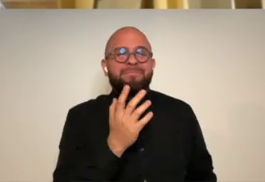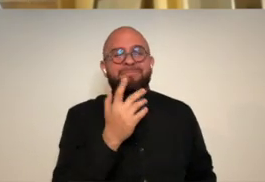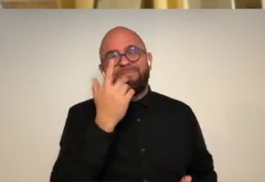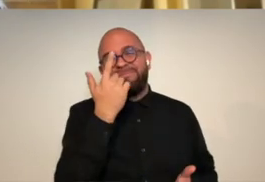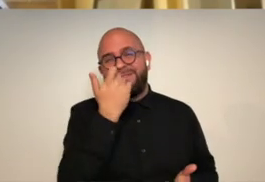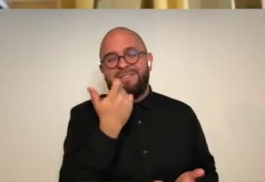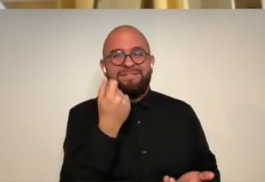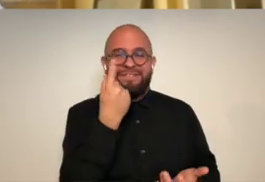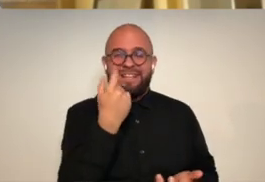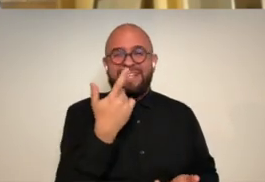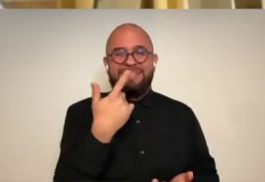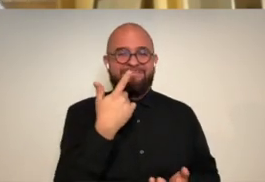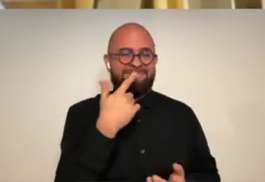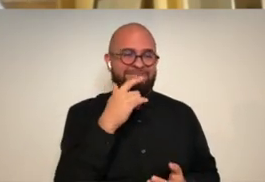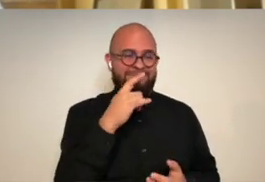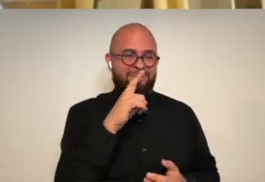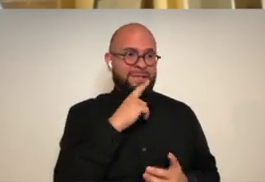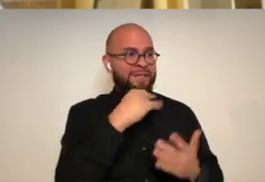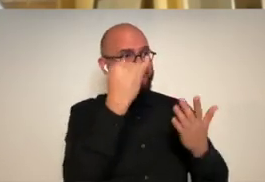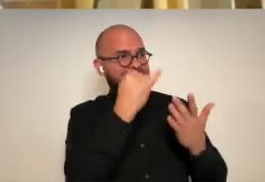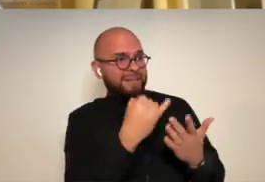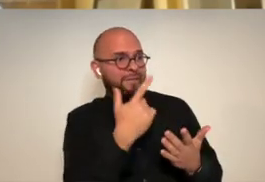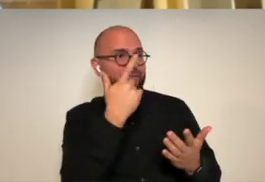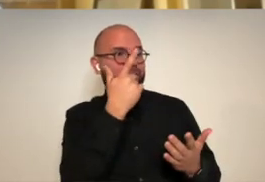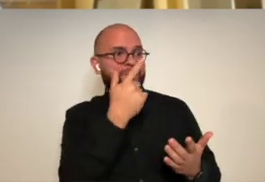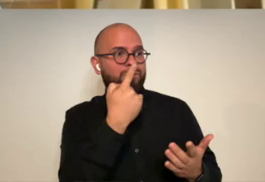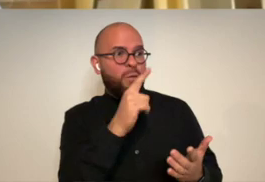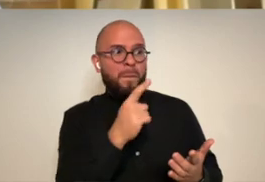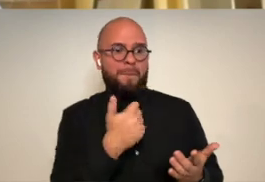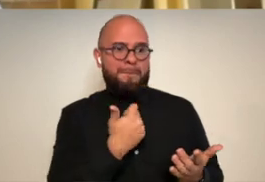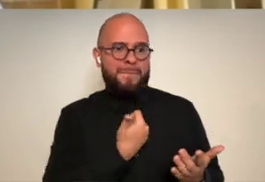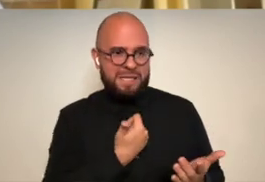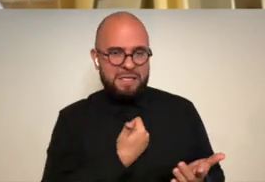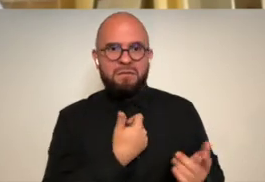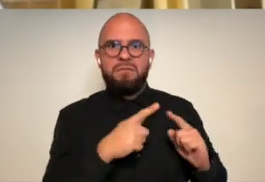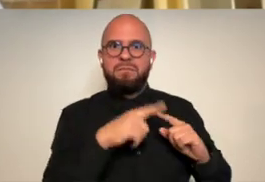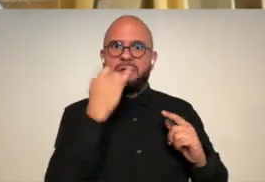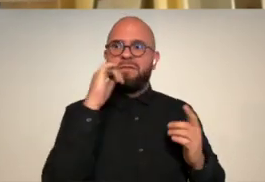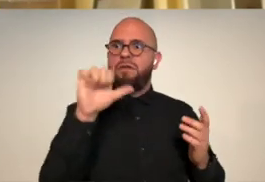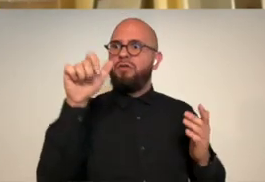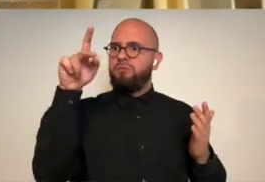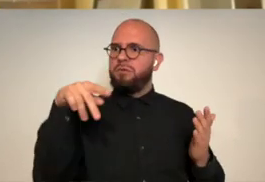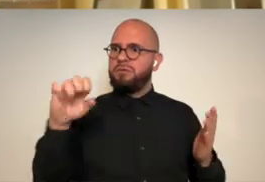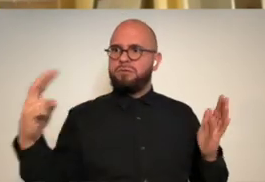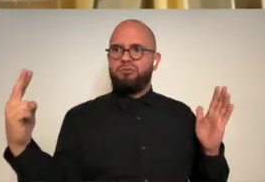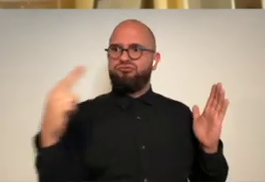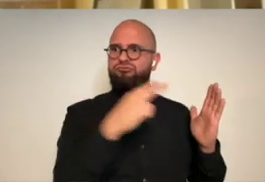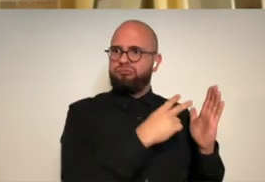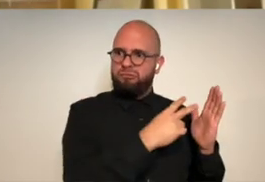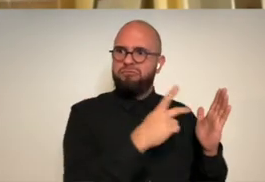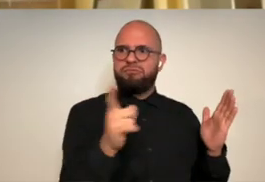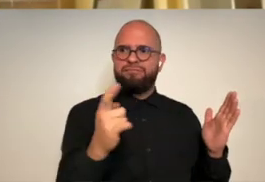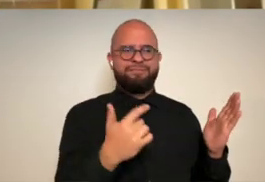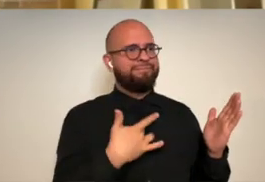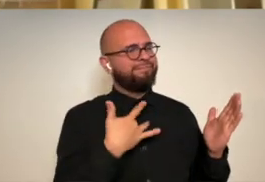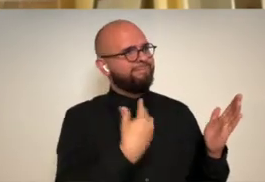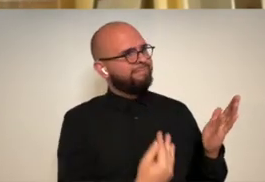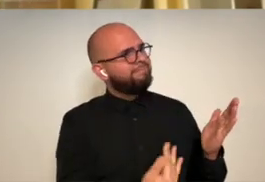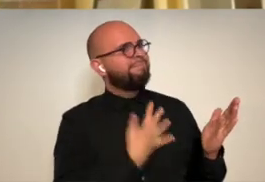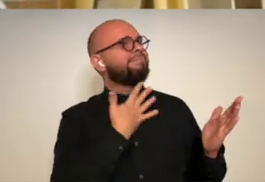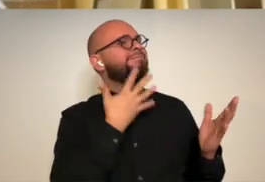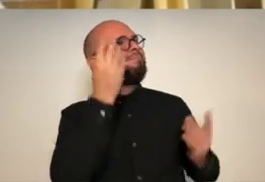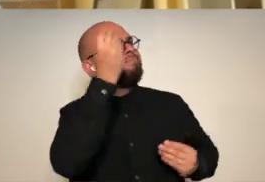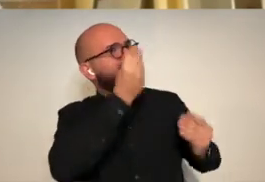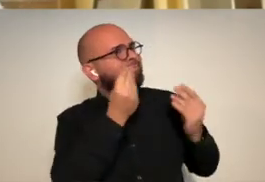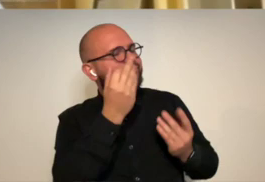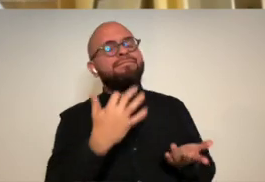feels good because you know i i do ultimately do it for myself right it's a help process but the fact that if i can inspire or kind